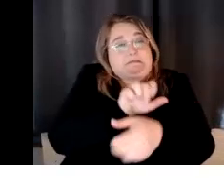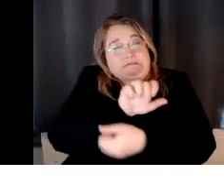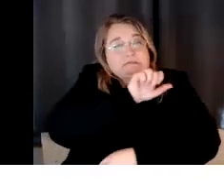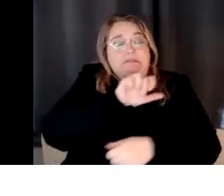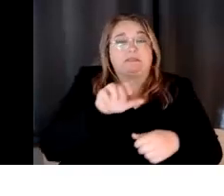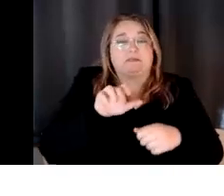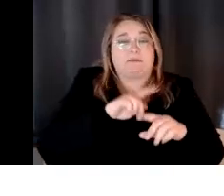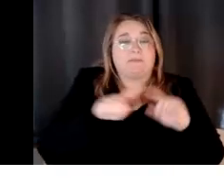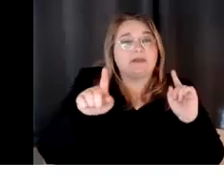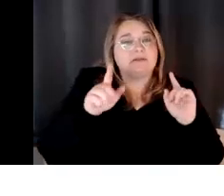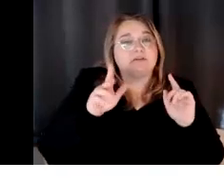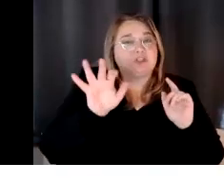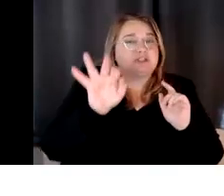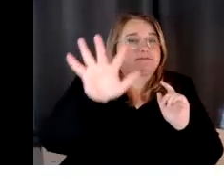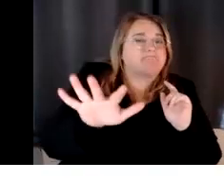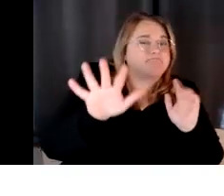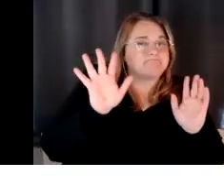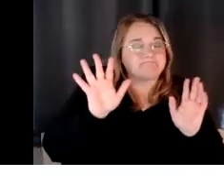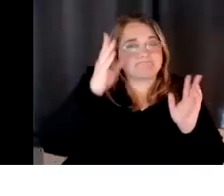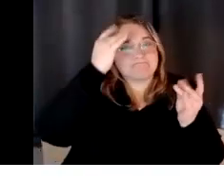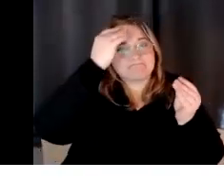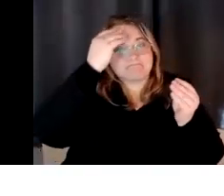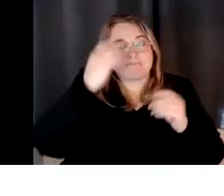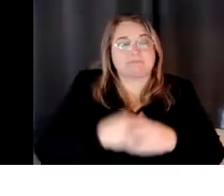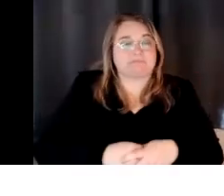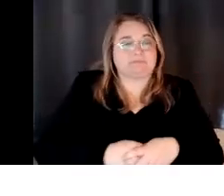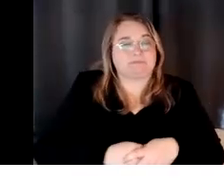um, as we talk about this a little bit.